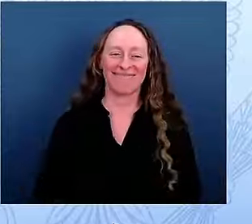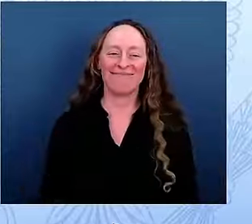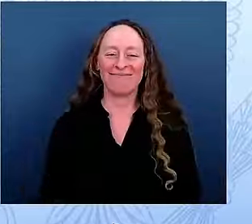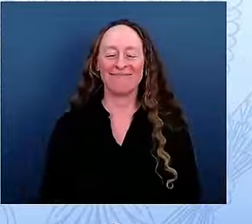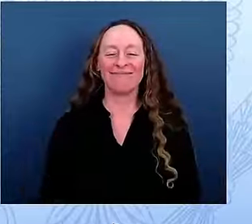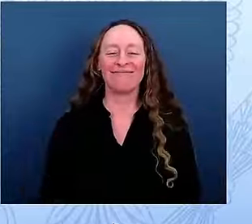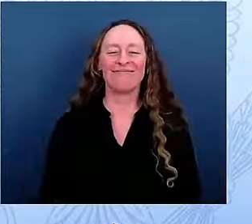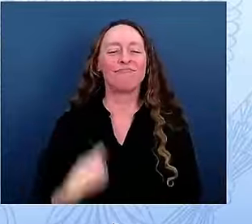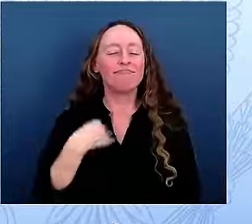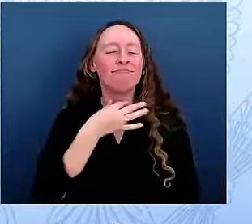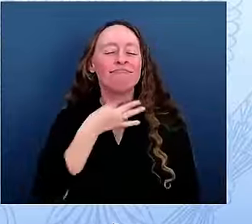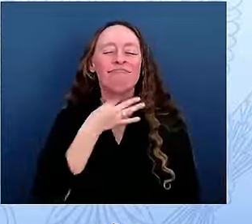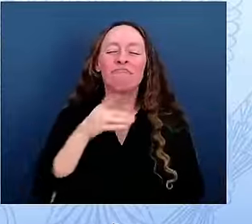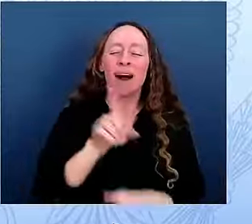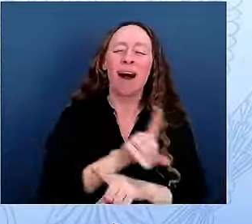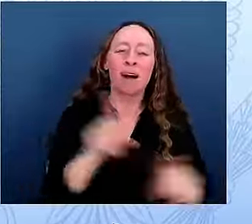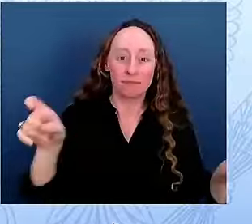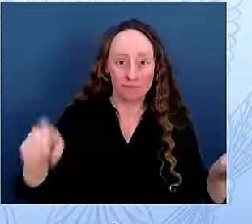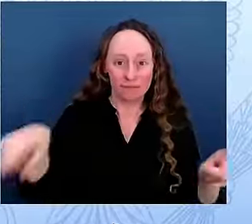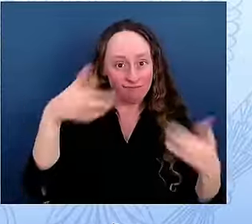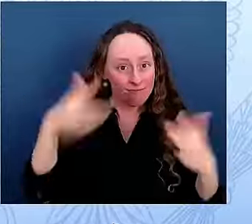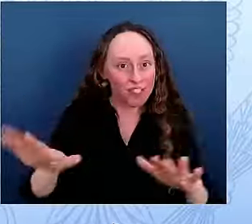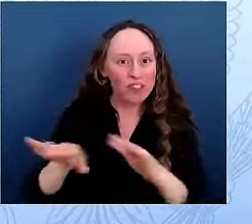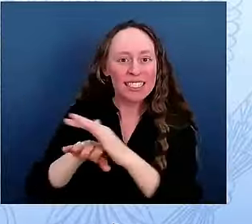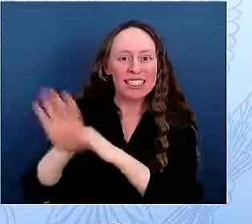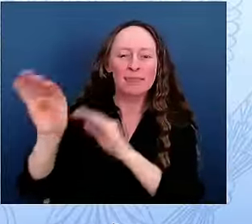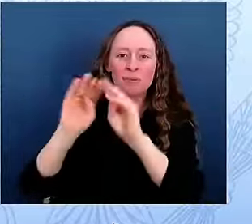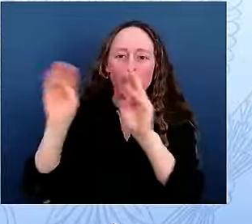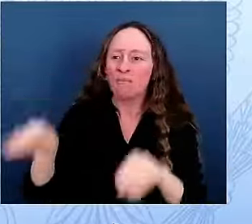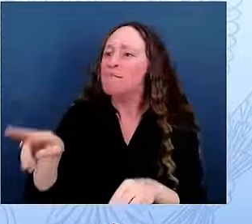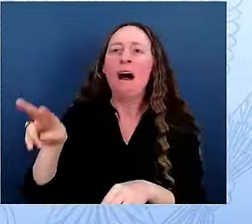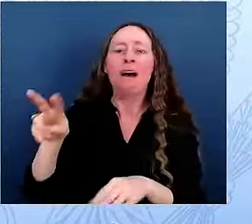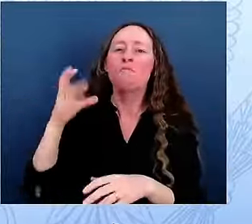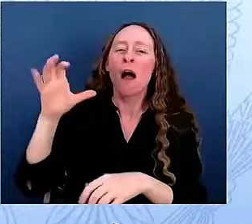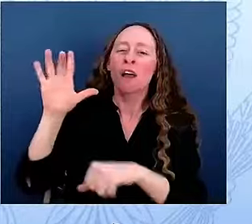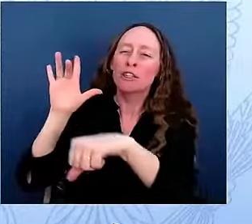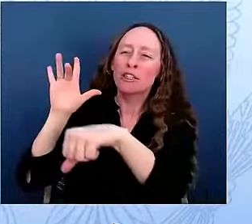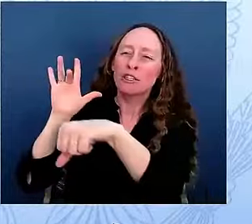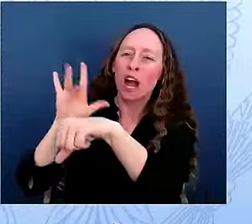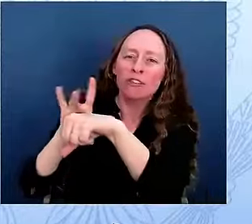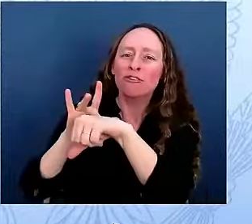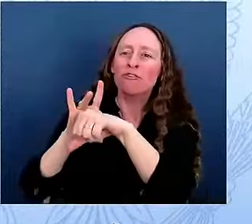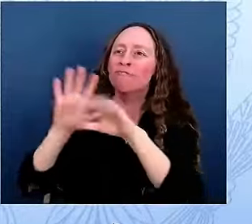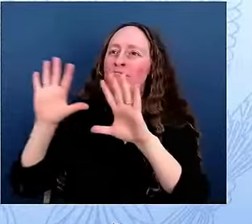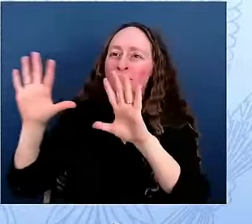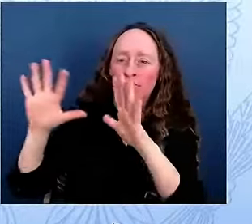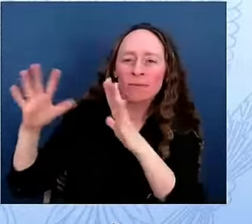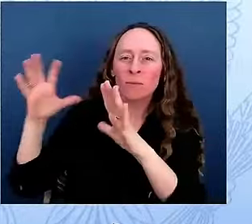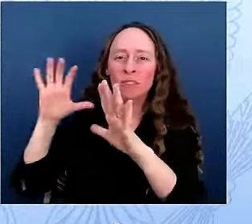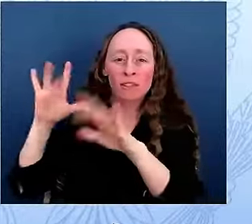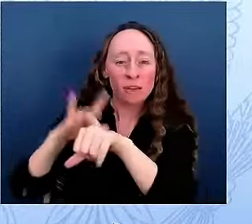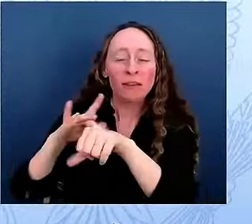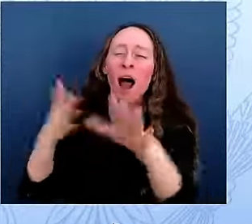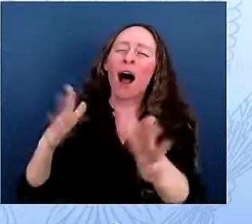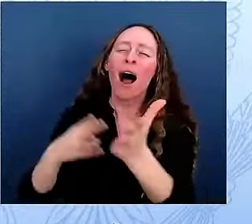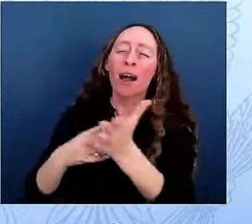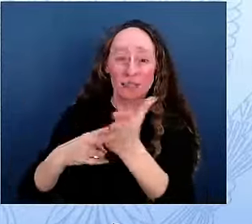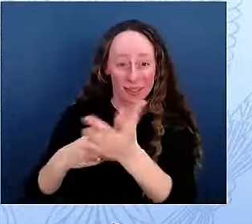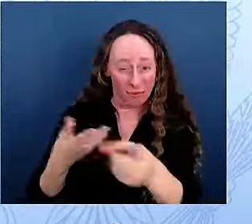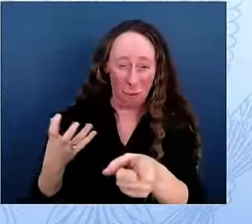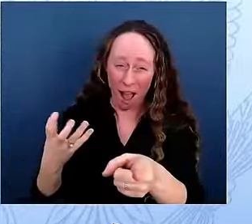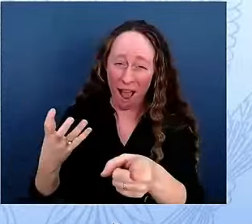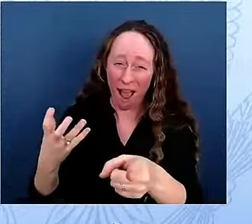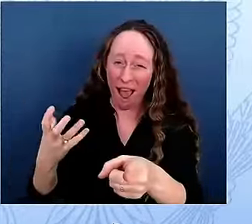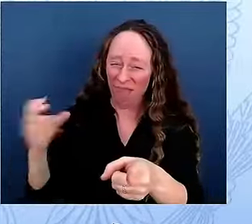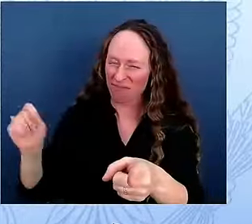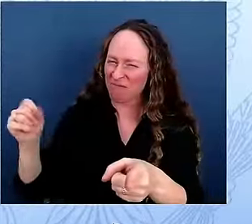museum and wanted to touch one of the displays? Come on, be honest. Okay. Have you ever